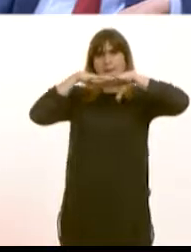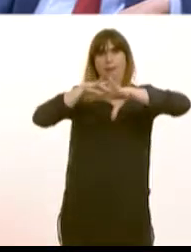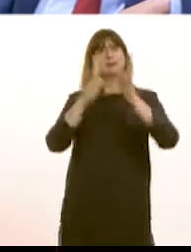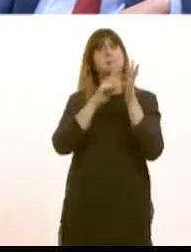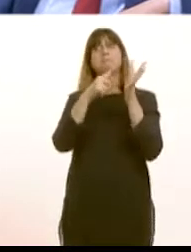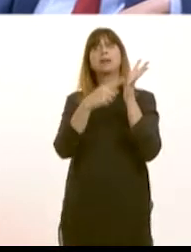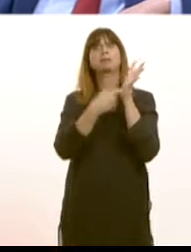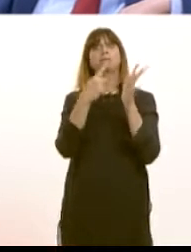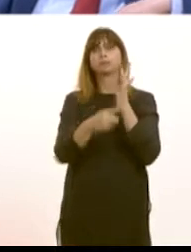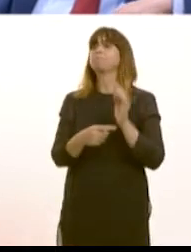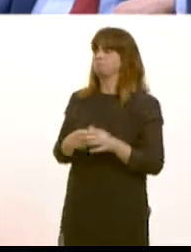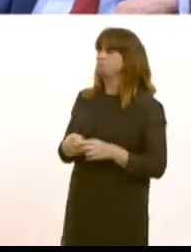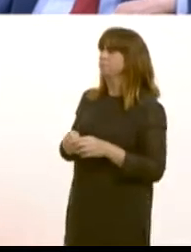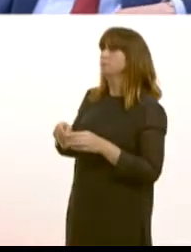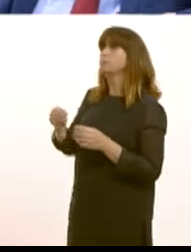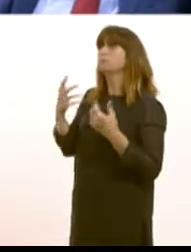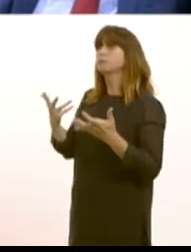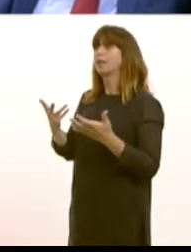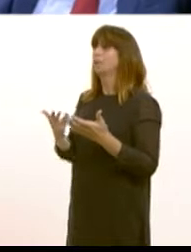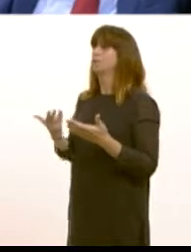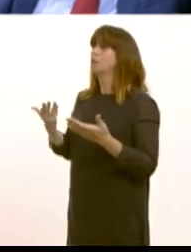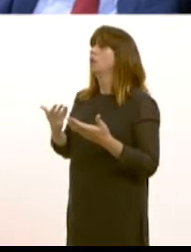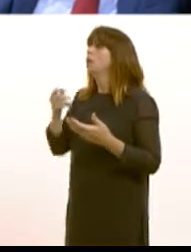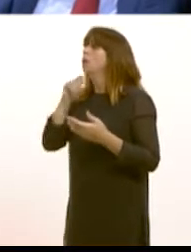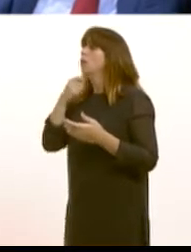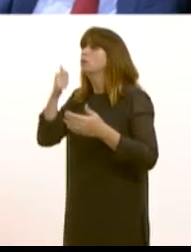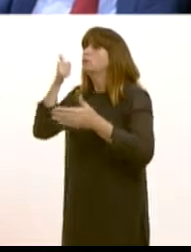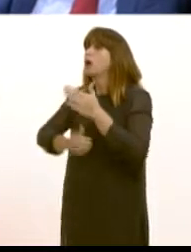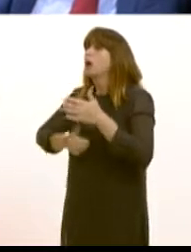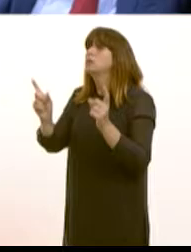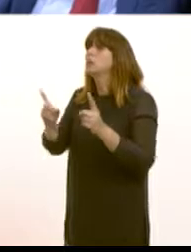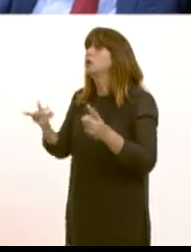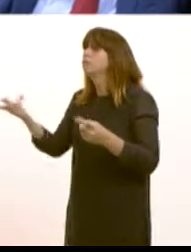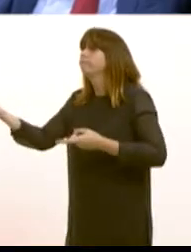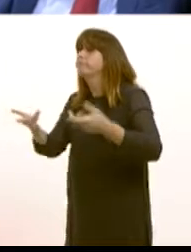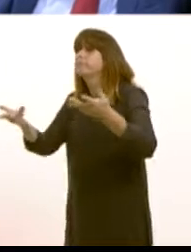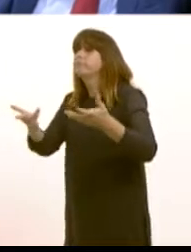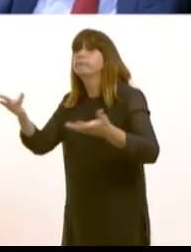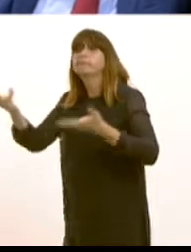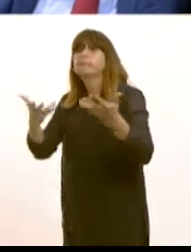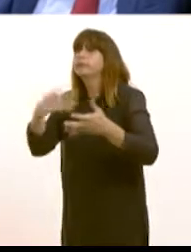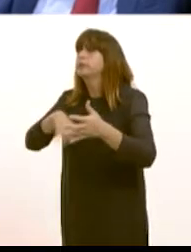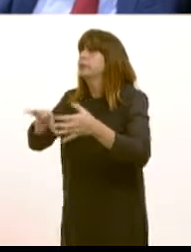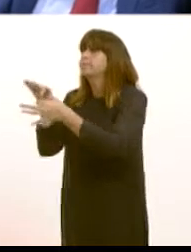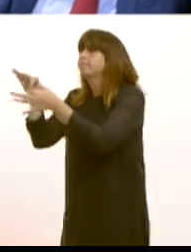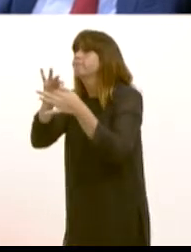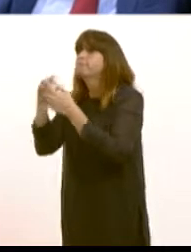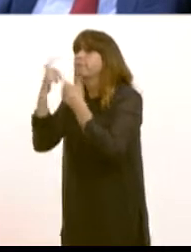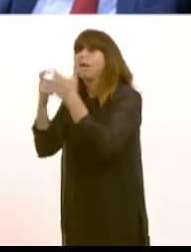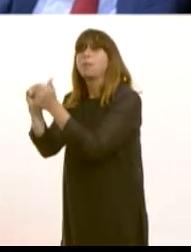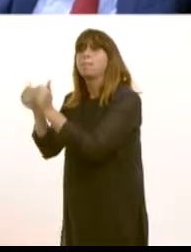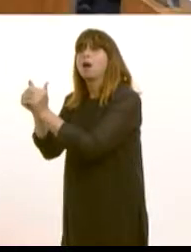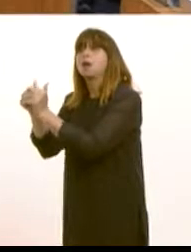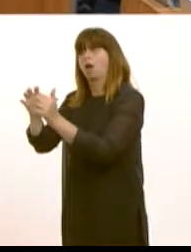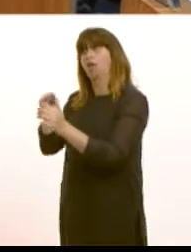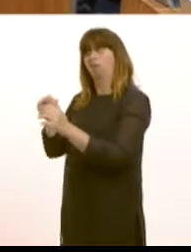partner for the Wales and Borders franchise which includes the Metro has started subject to a successful competition the contract will be awarded at the end of